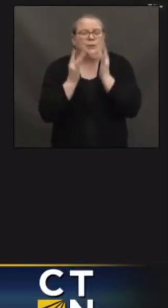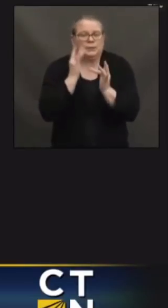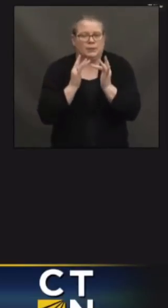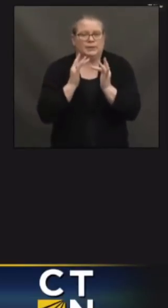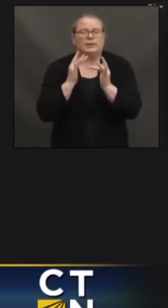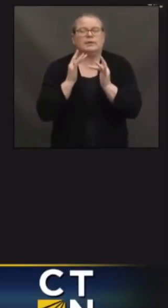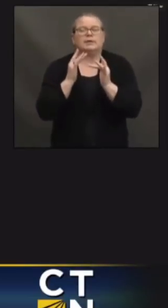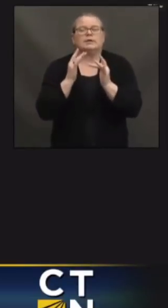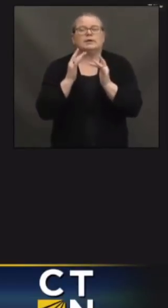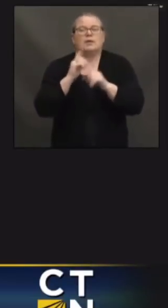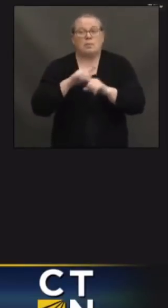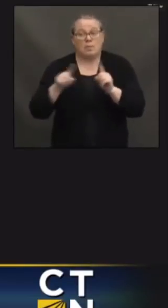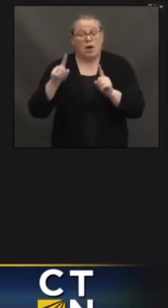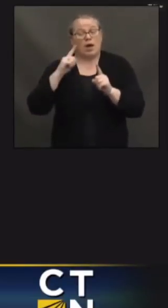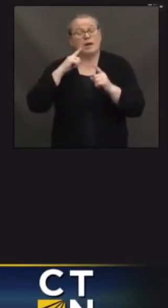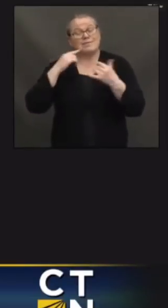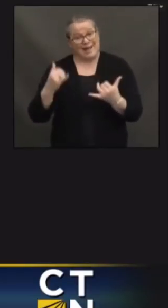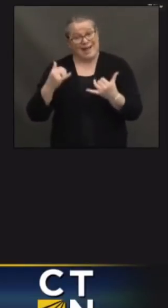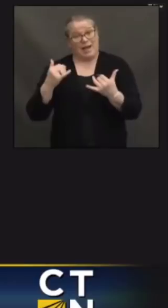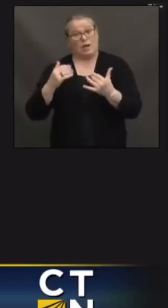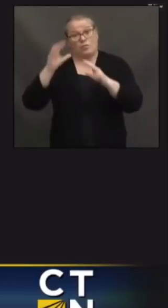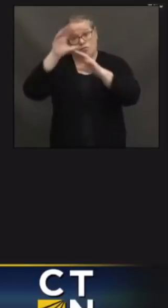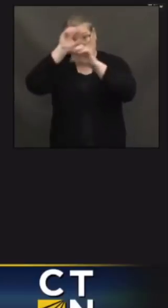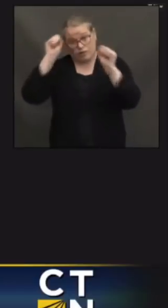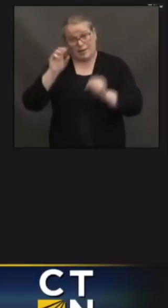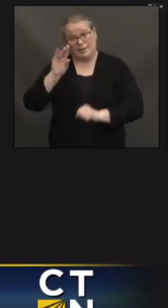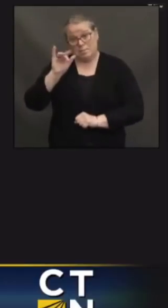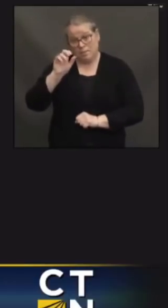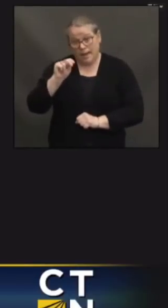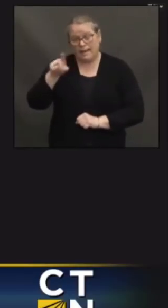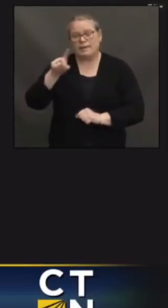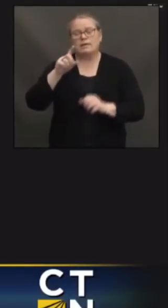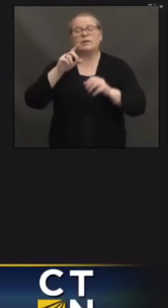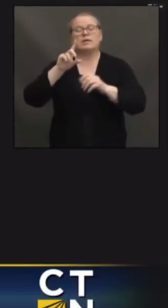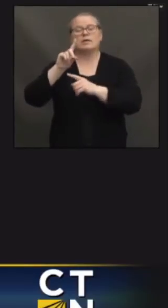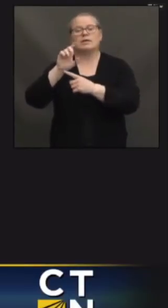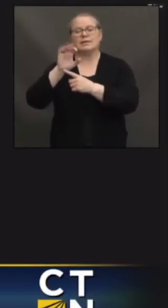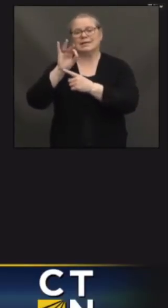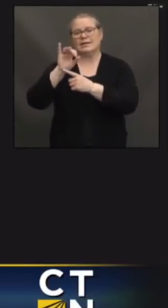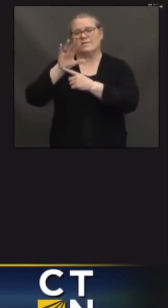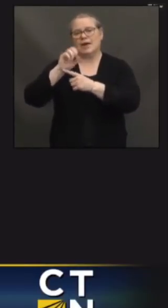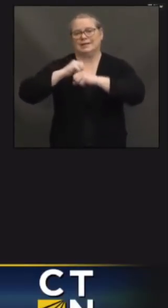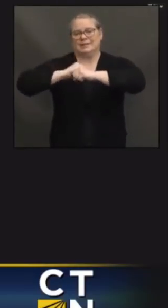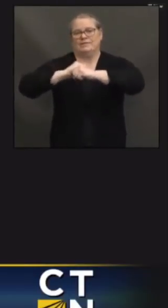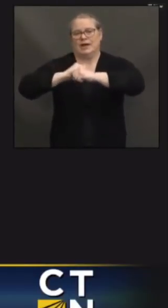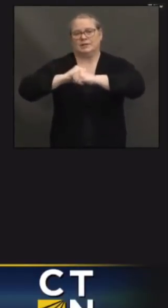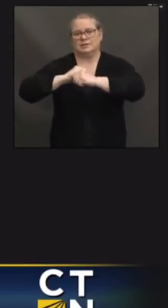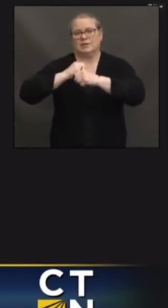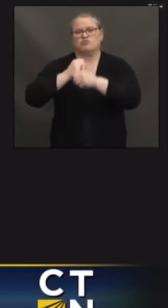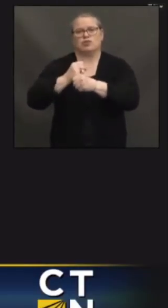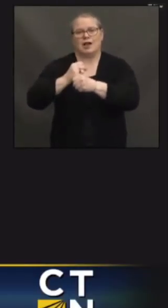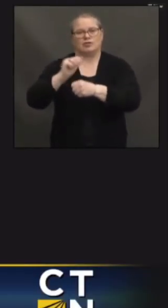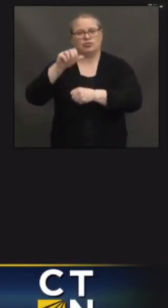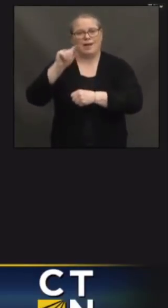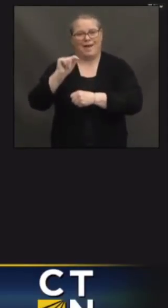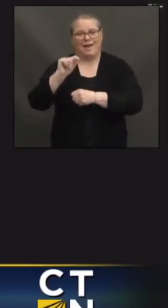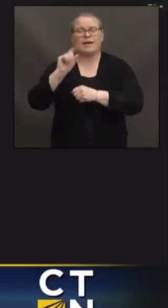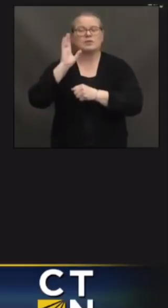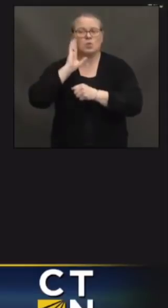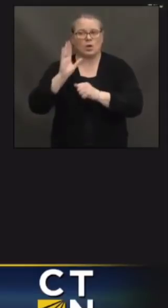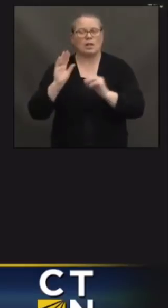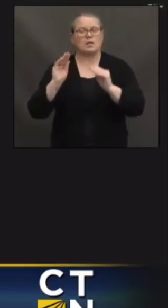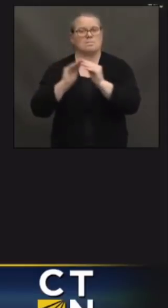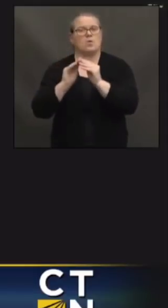Defense Production Act is going to do in this case is give Merck preference with its suppliers because in order to